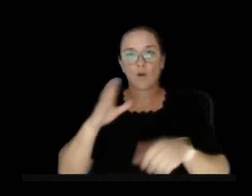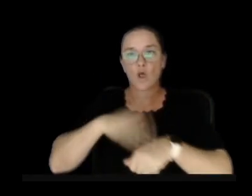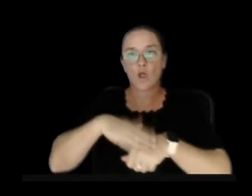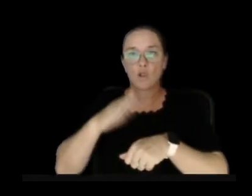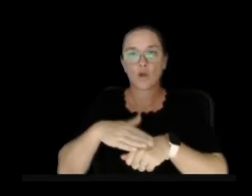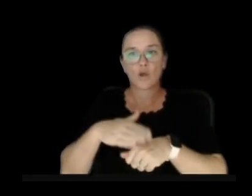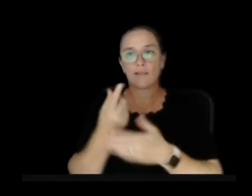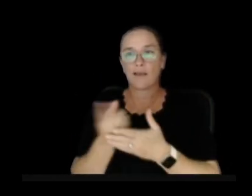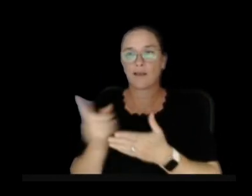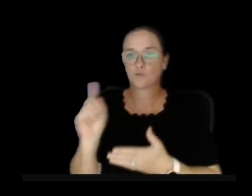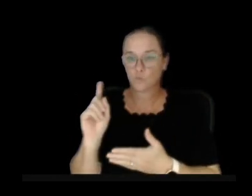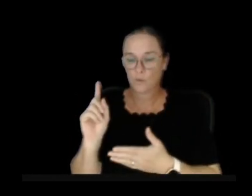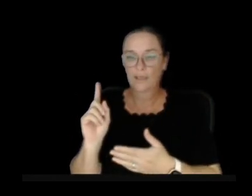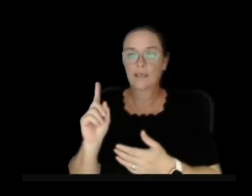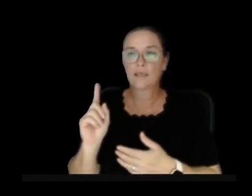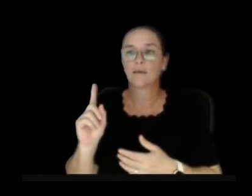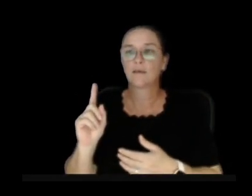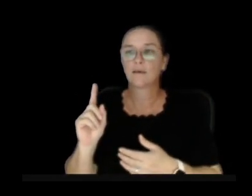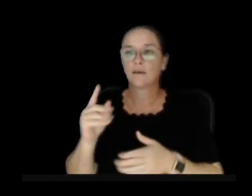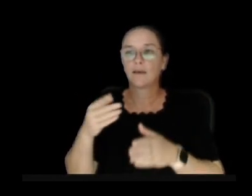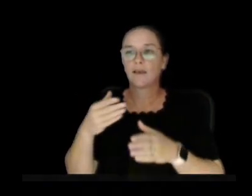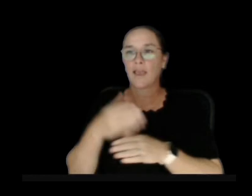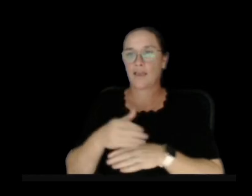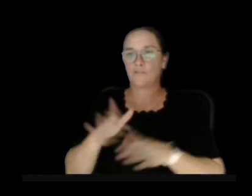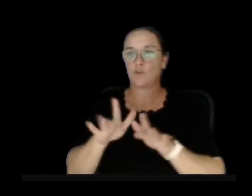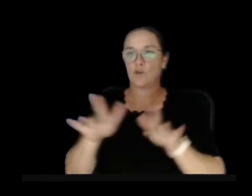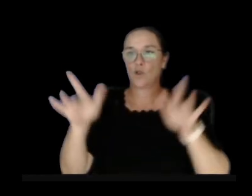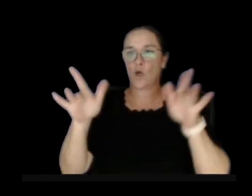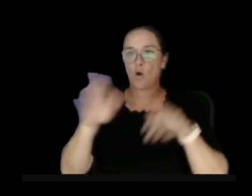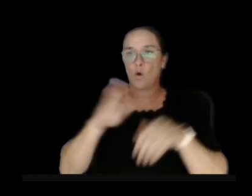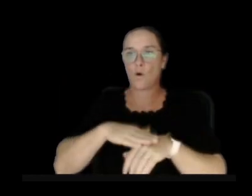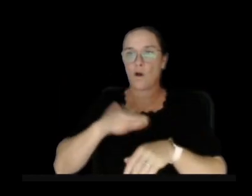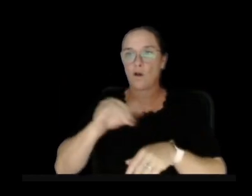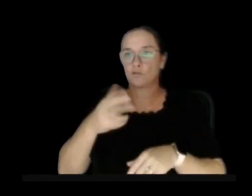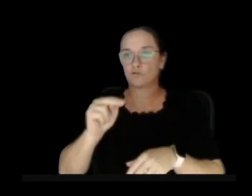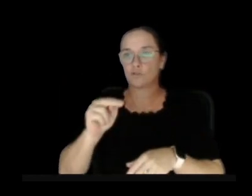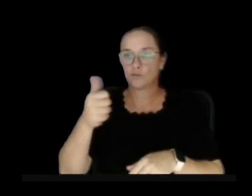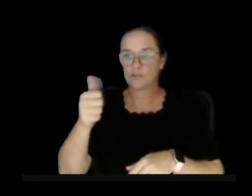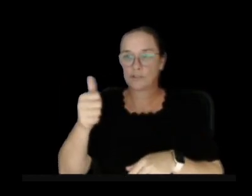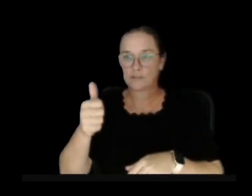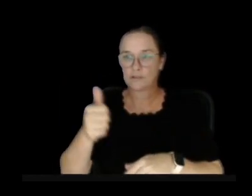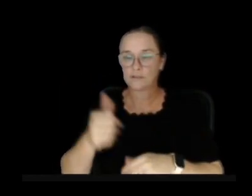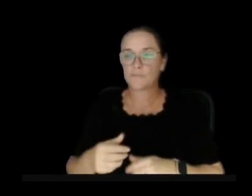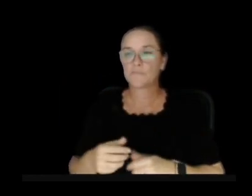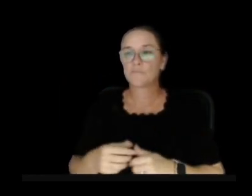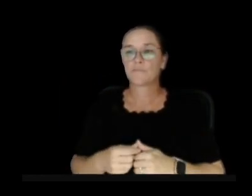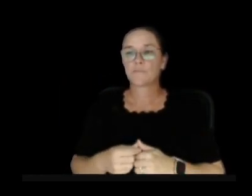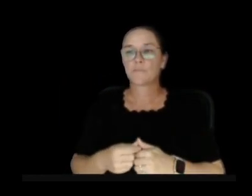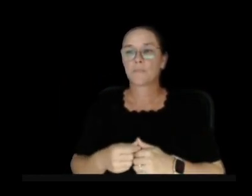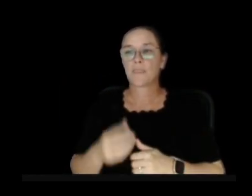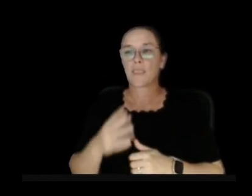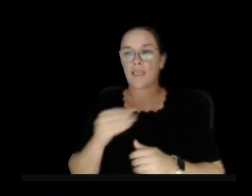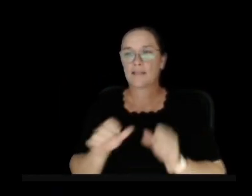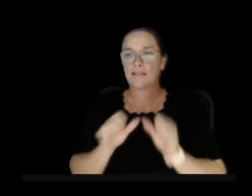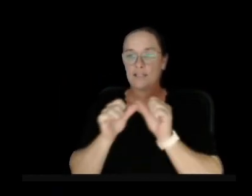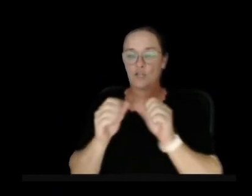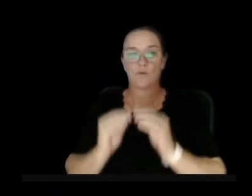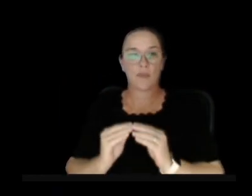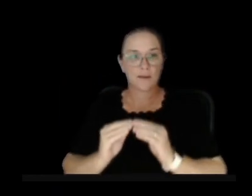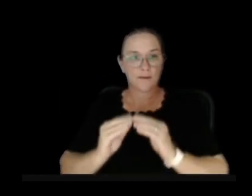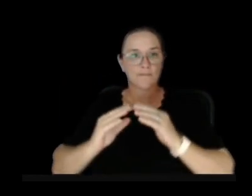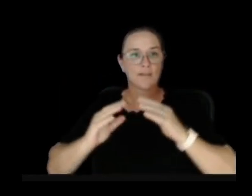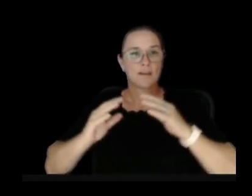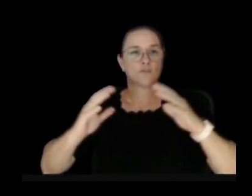following the occurrence of glow on those same vents and the continuation of inflation